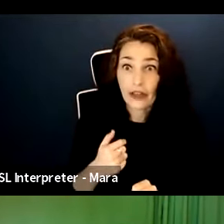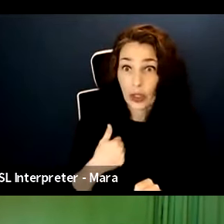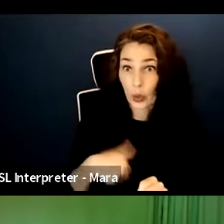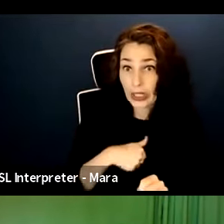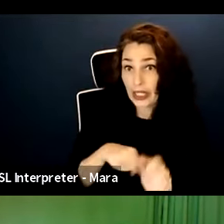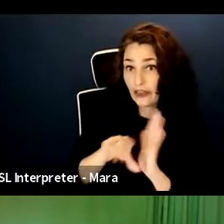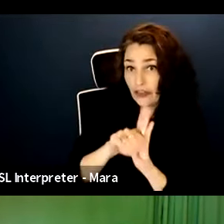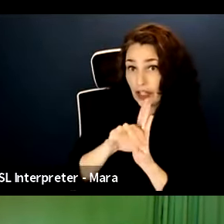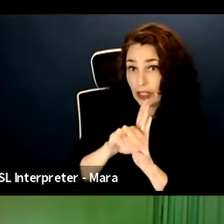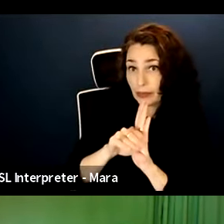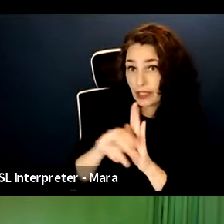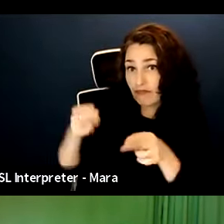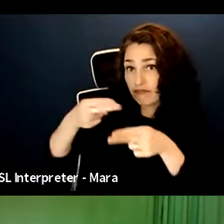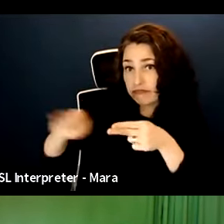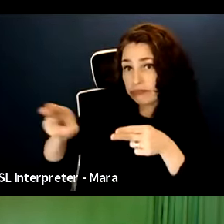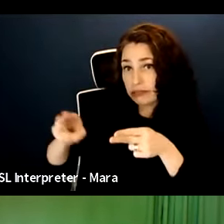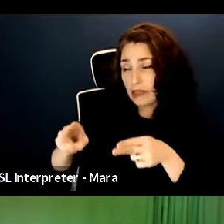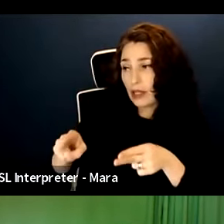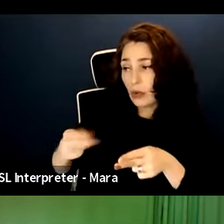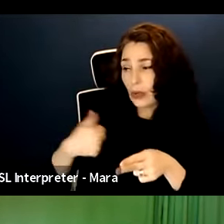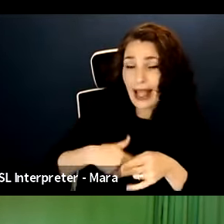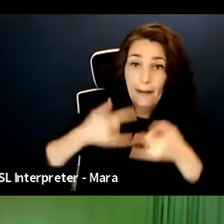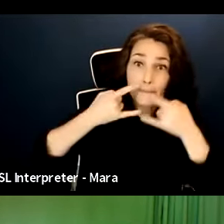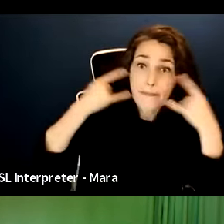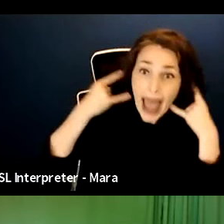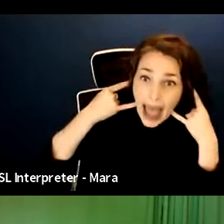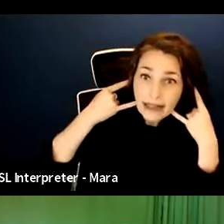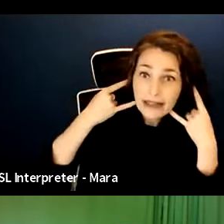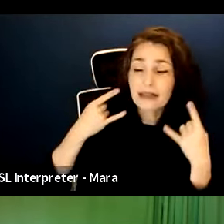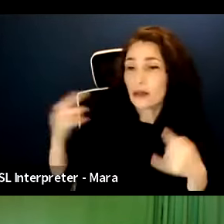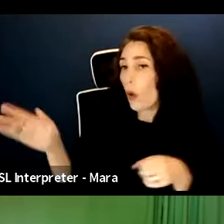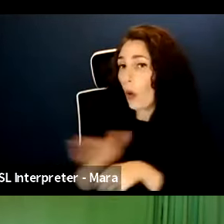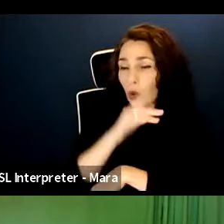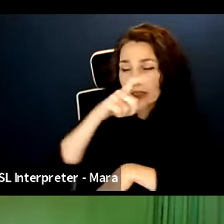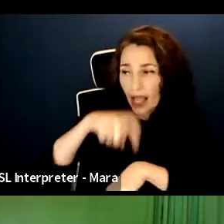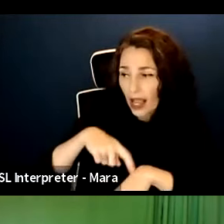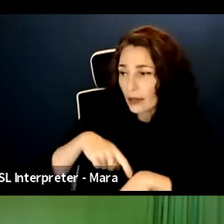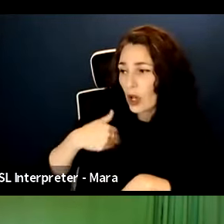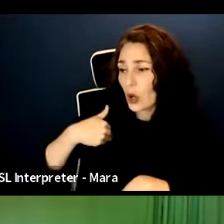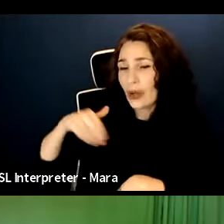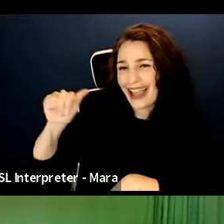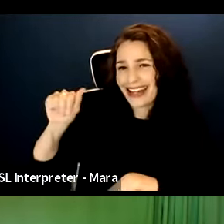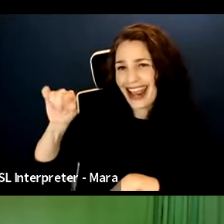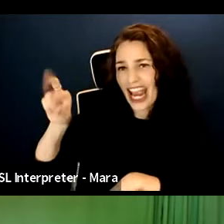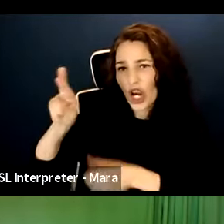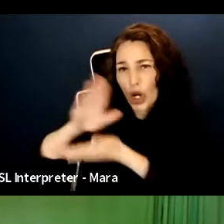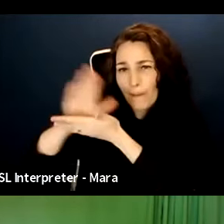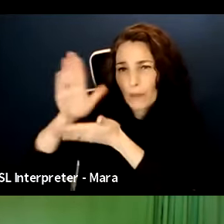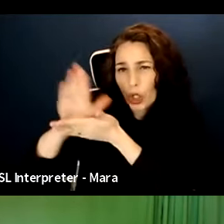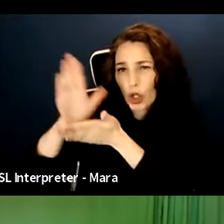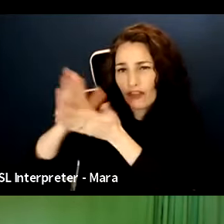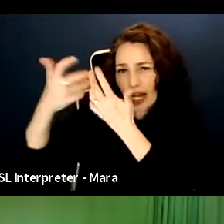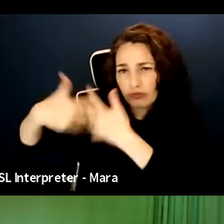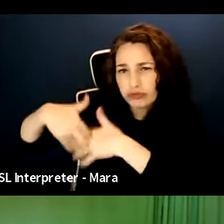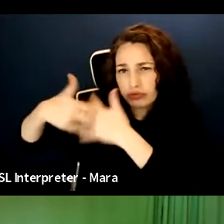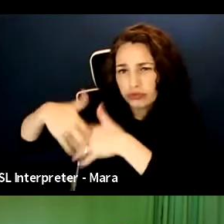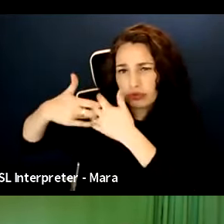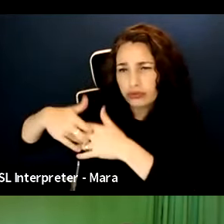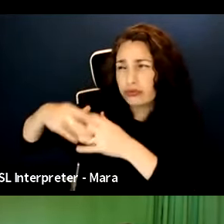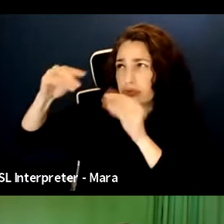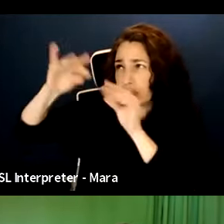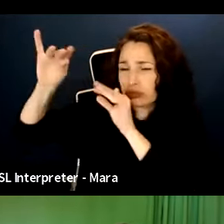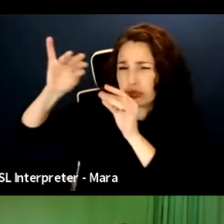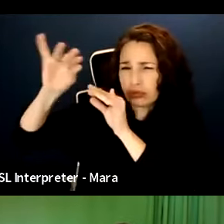I took it off just for filming. We had air purifier on when we weren't filming cinematographer had a mask on the whole time. He was tested, you know, a couple of days before,